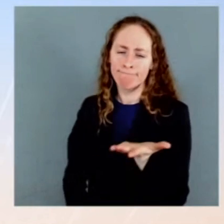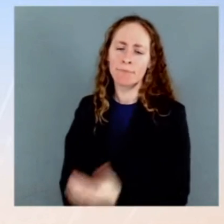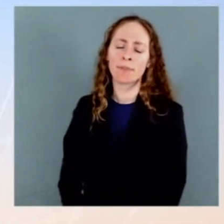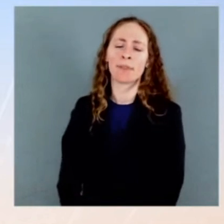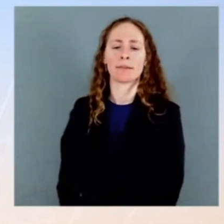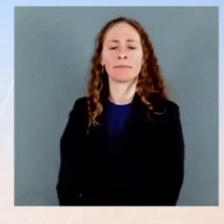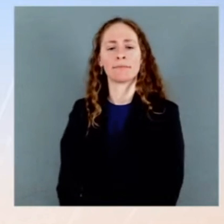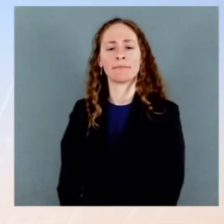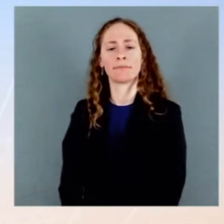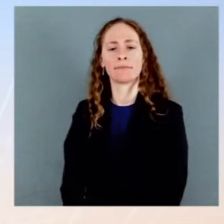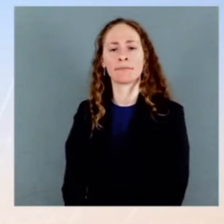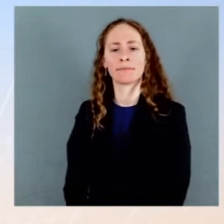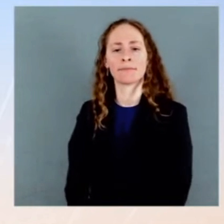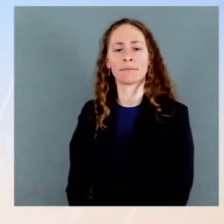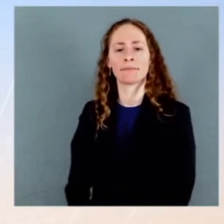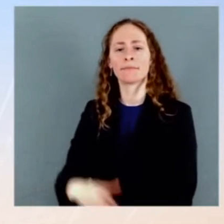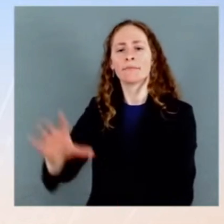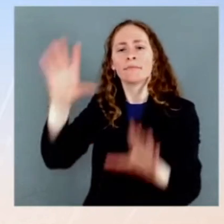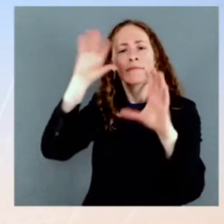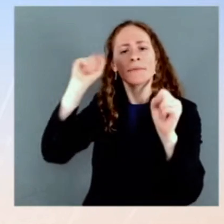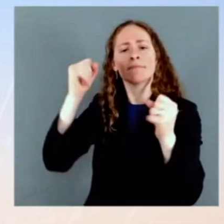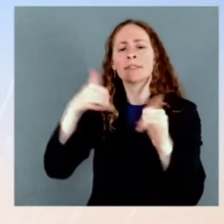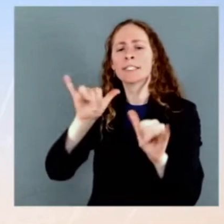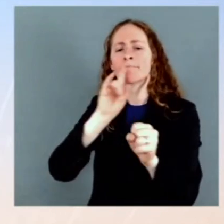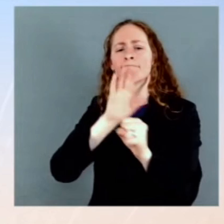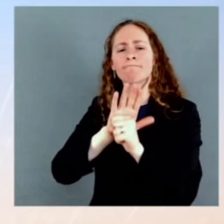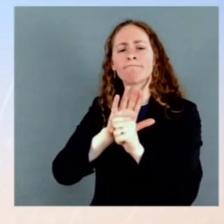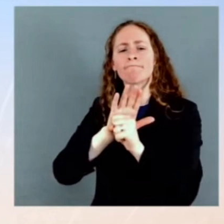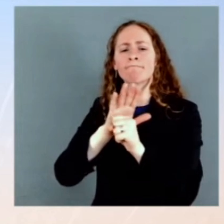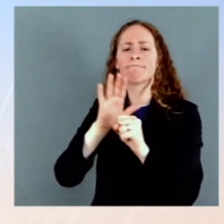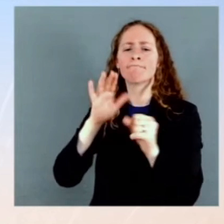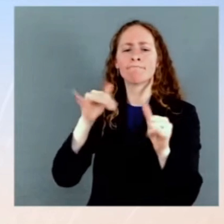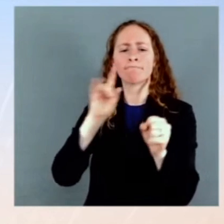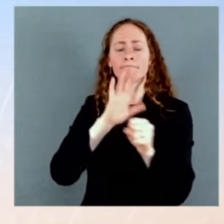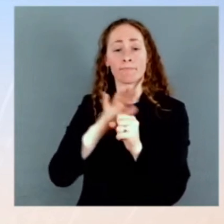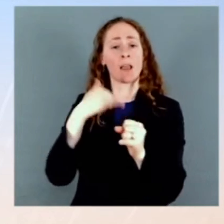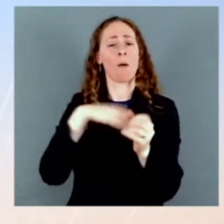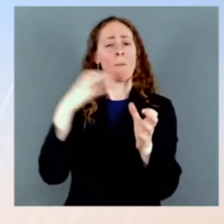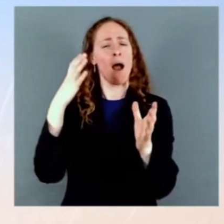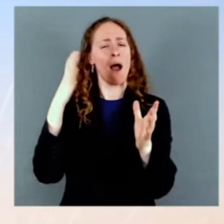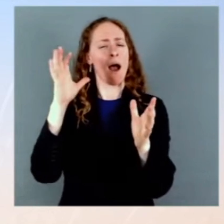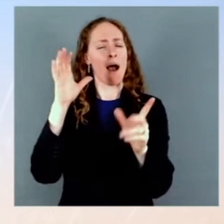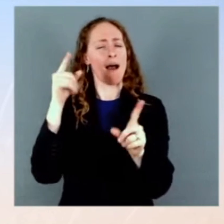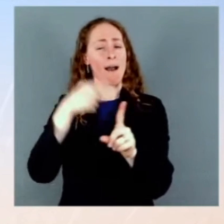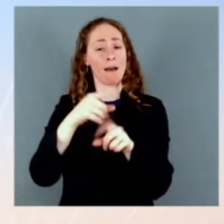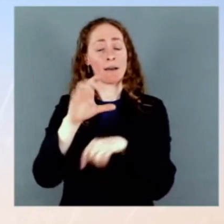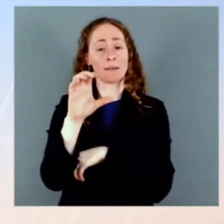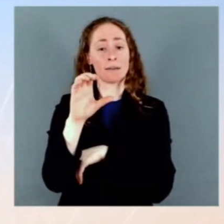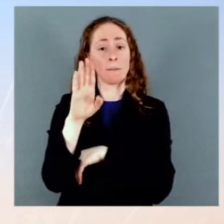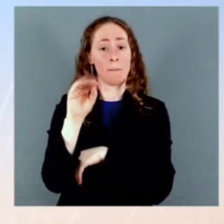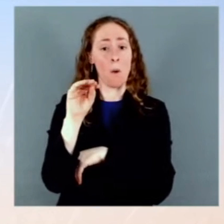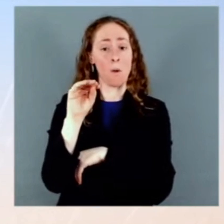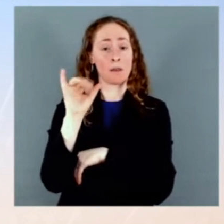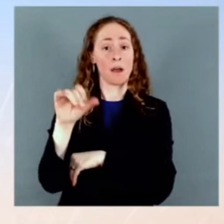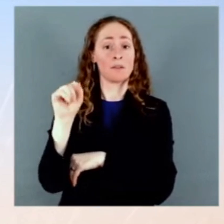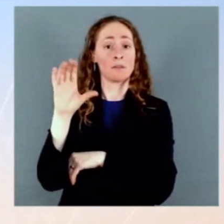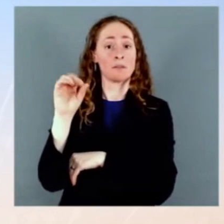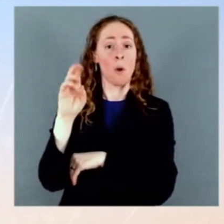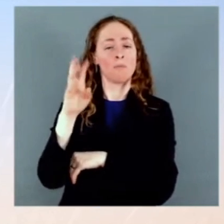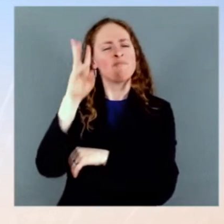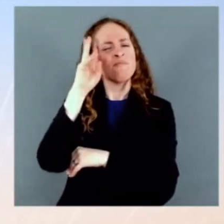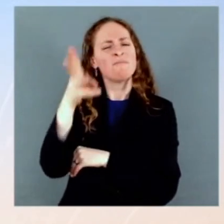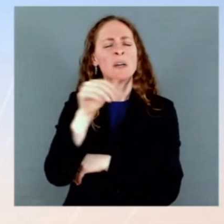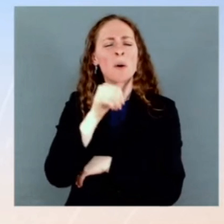about this new CBO score, it is a fake score about a bill that doesn't exist. And we should really focus on the actual bill